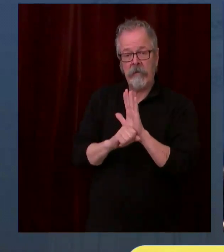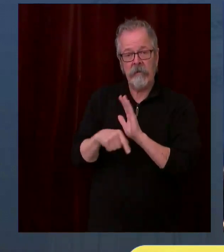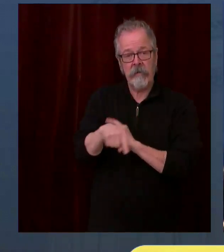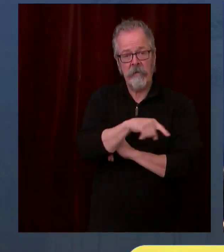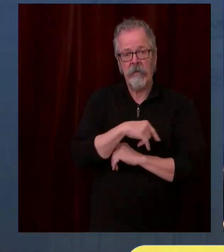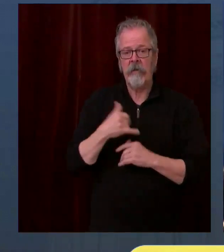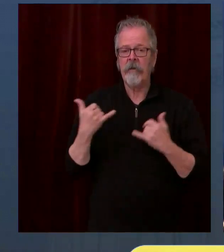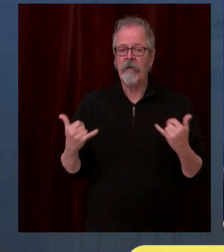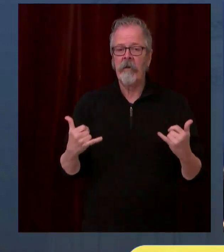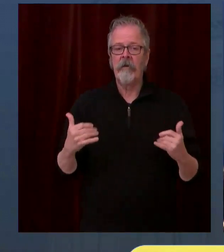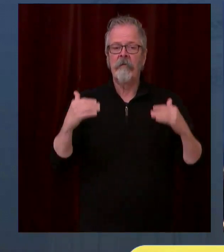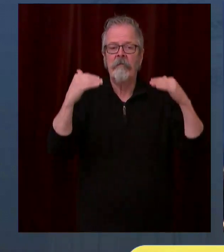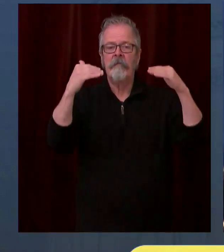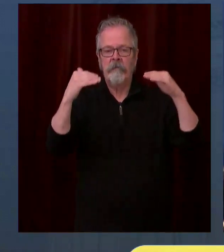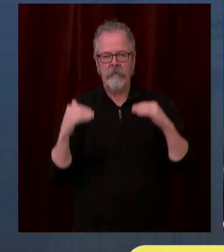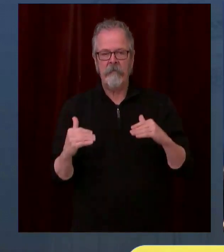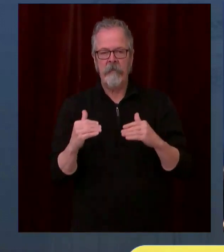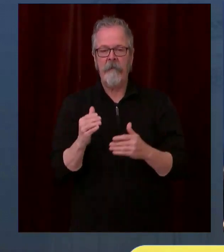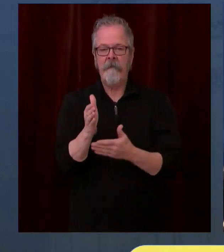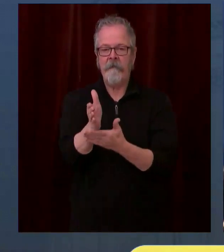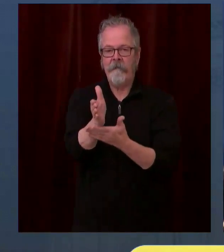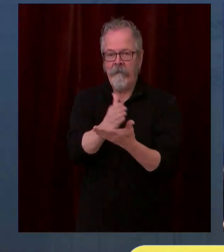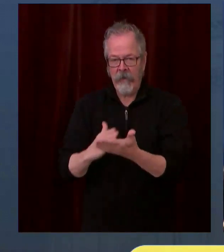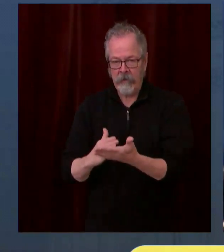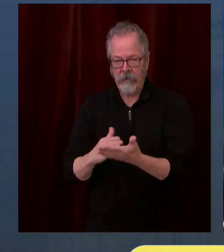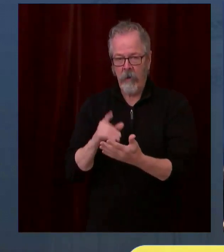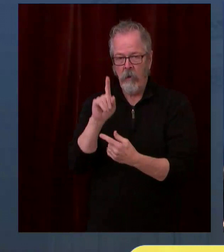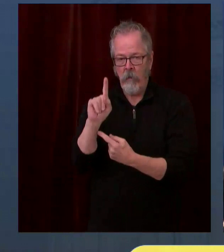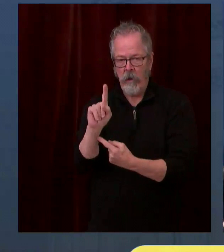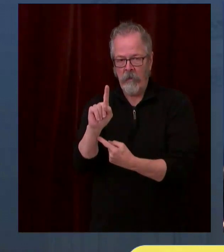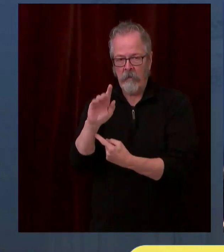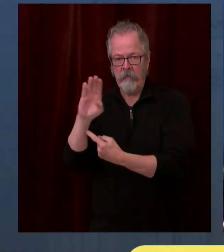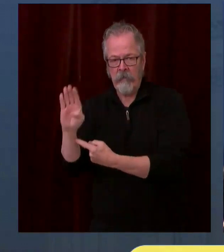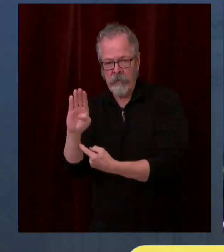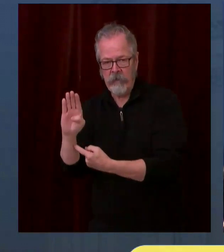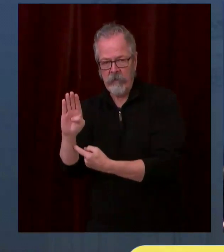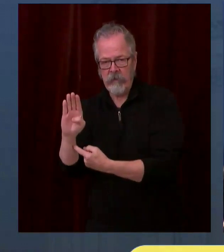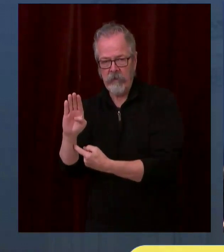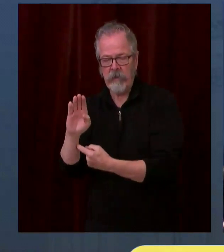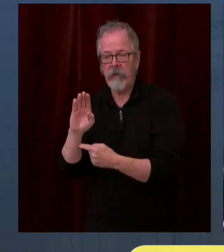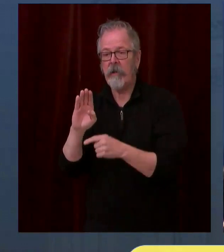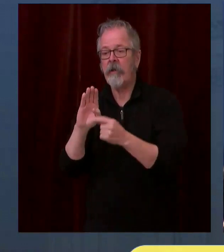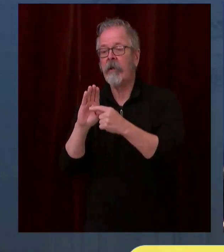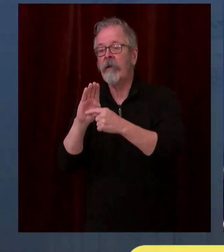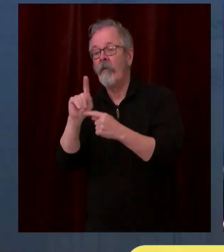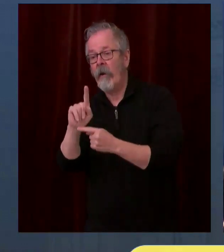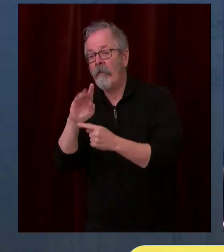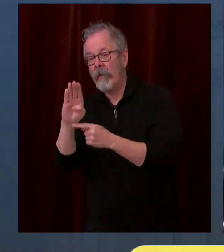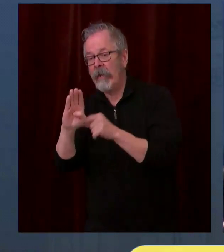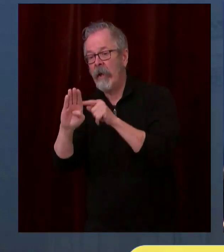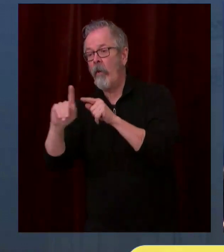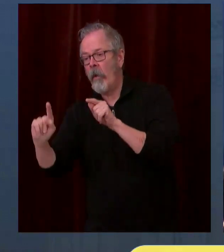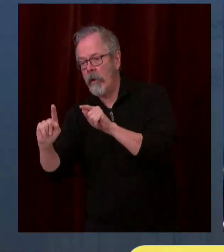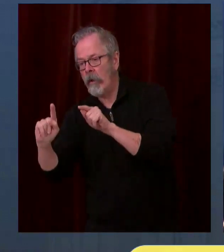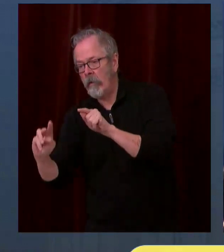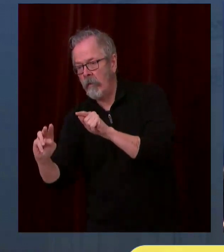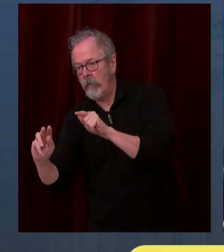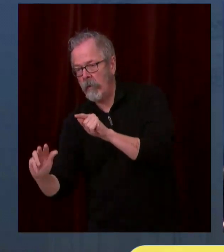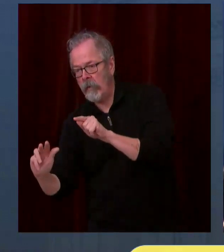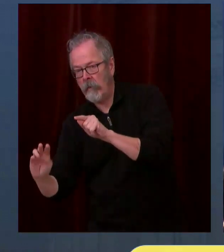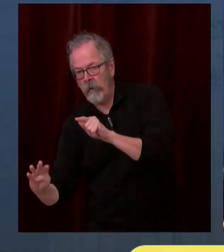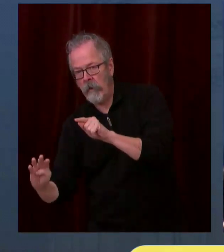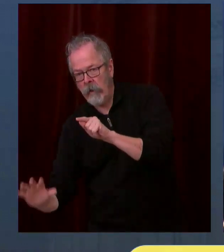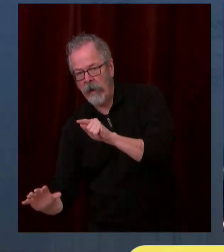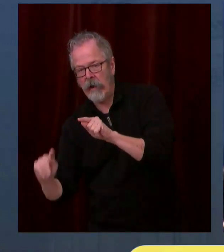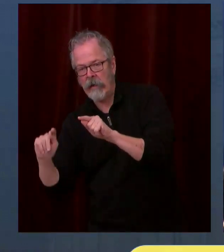And the first tier of phase 1b is changing so that all Washingtonians who are